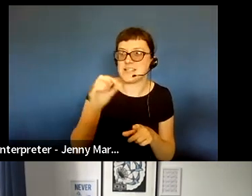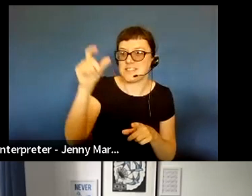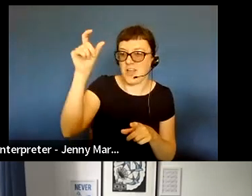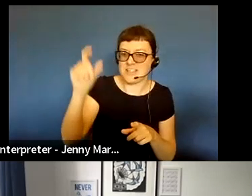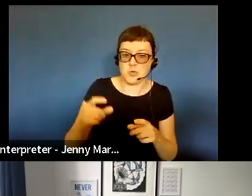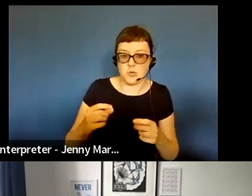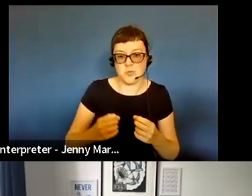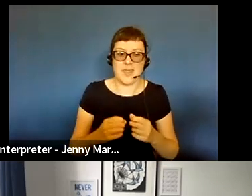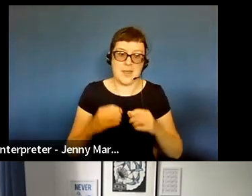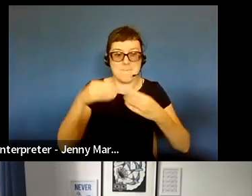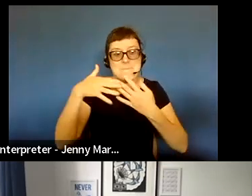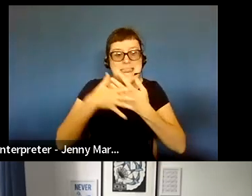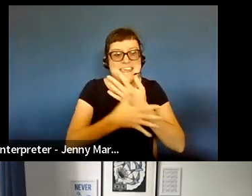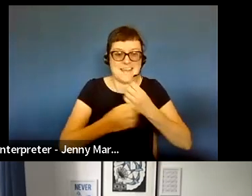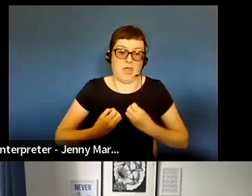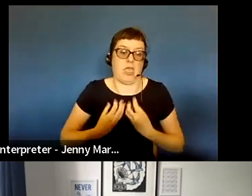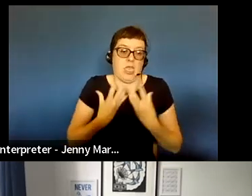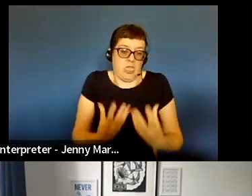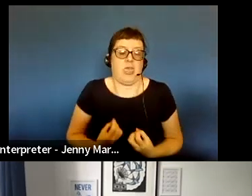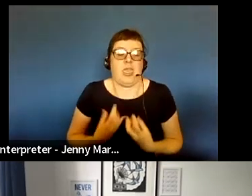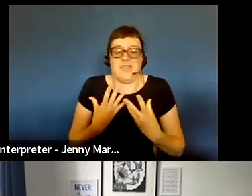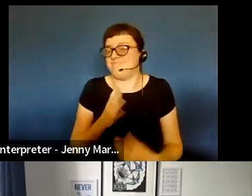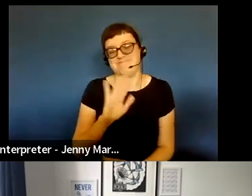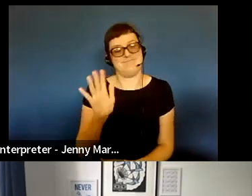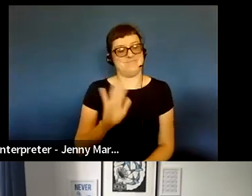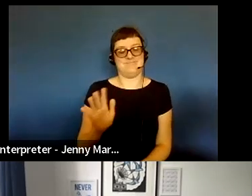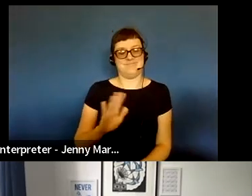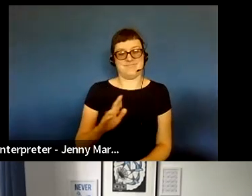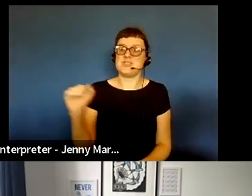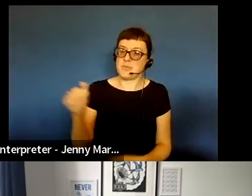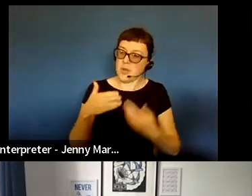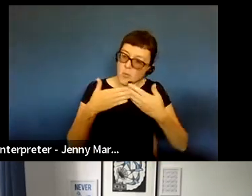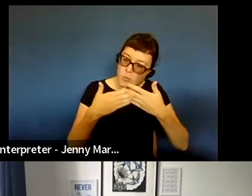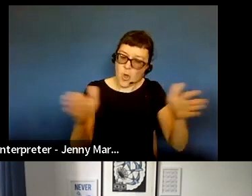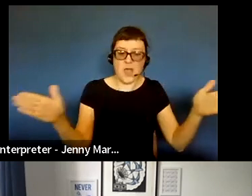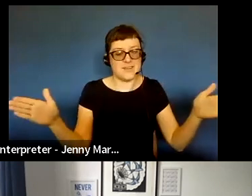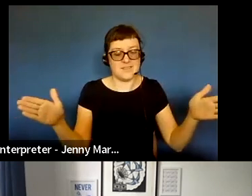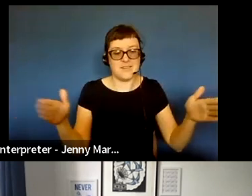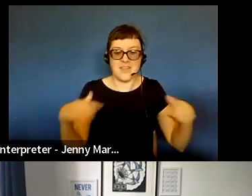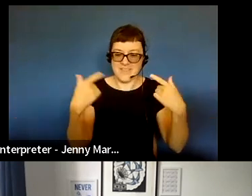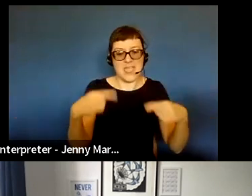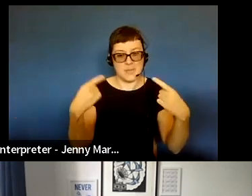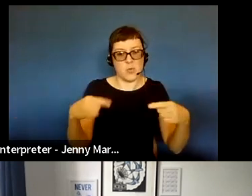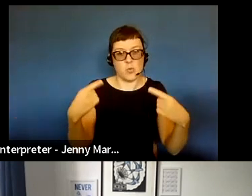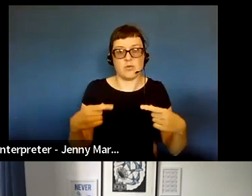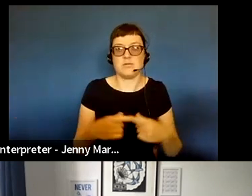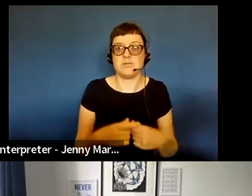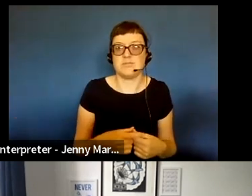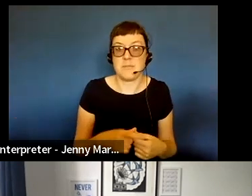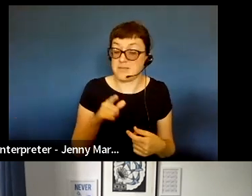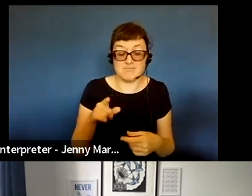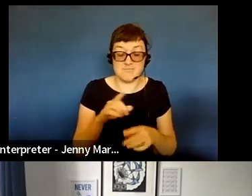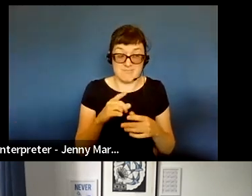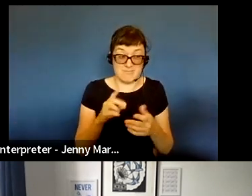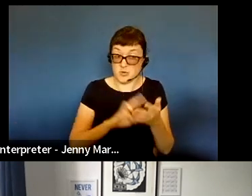onto the page for these are, these are opportunities that should be widely available anyway. And, and, and, and aren't,